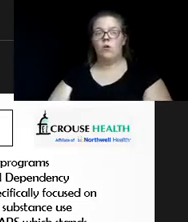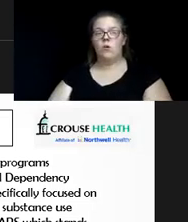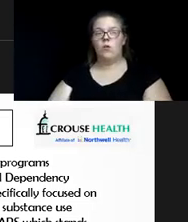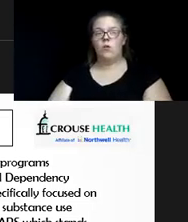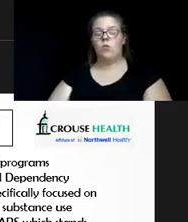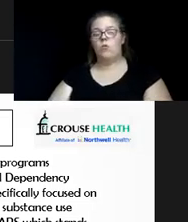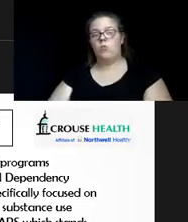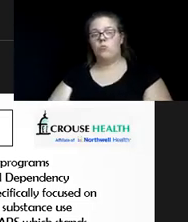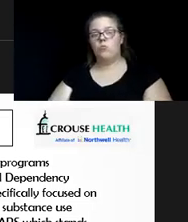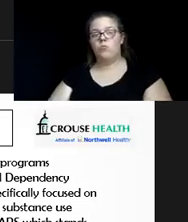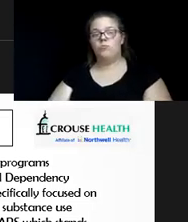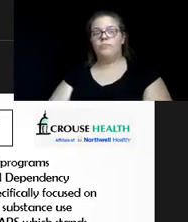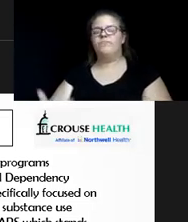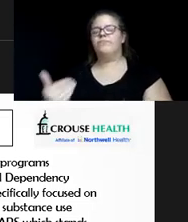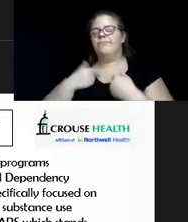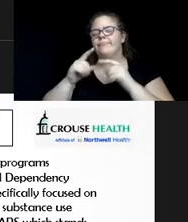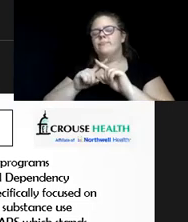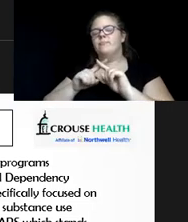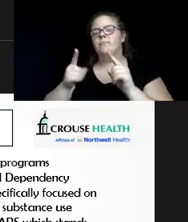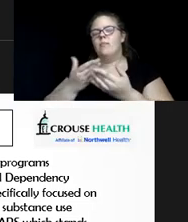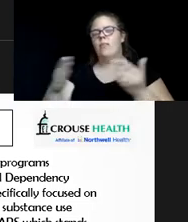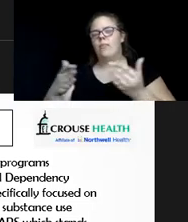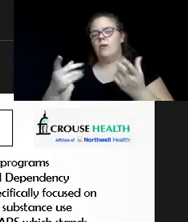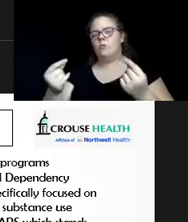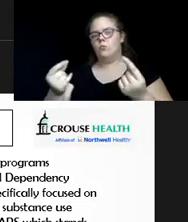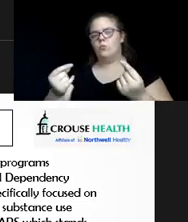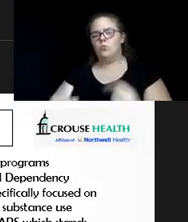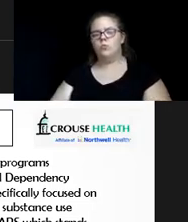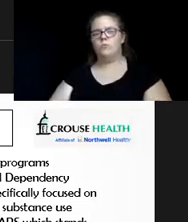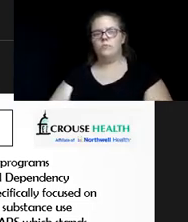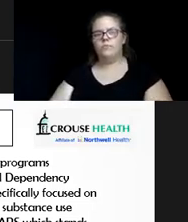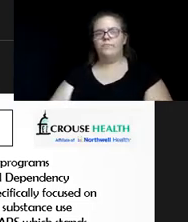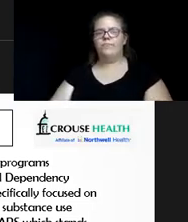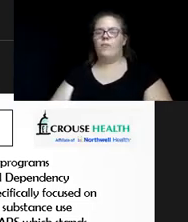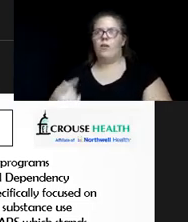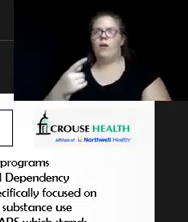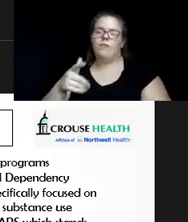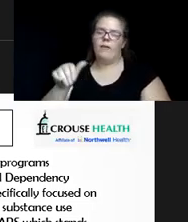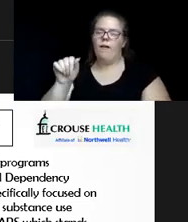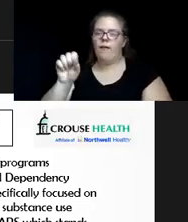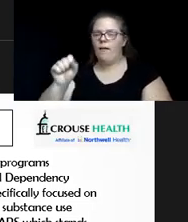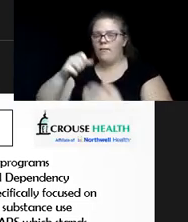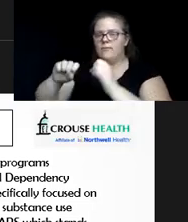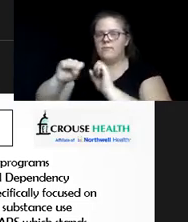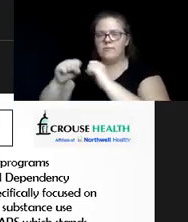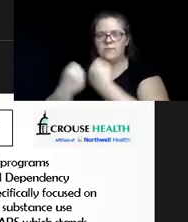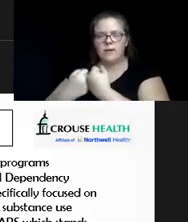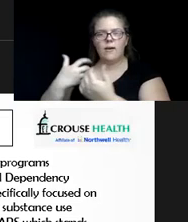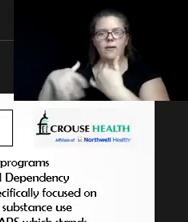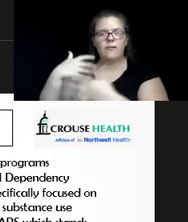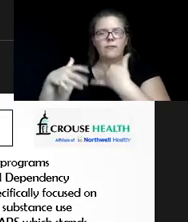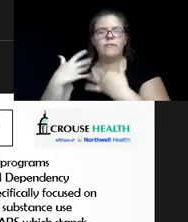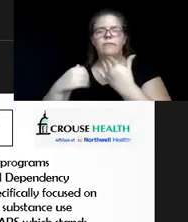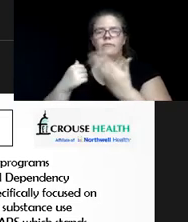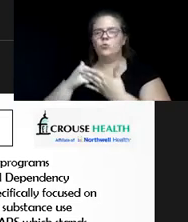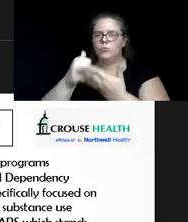But there's different things that we can do as a society to help our older adults to get